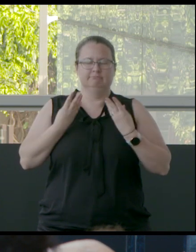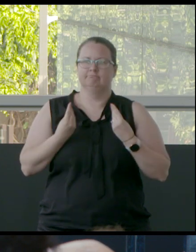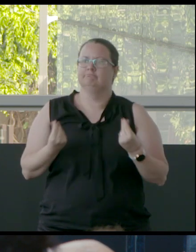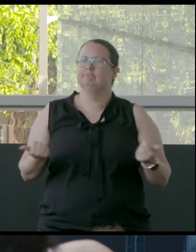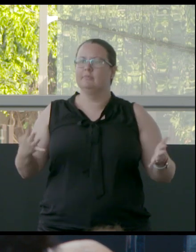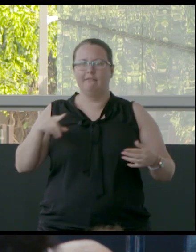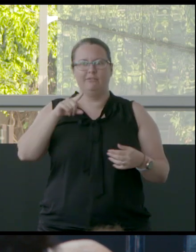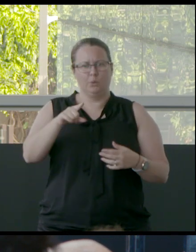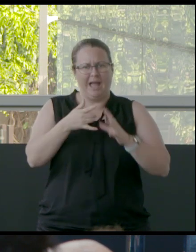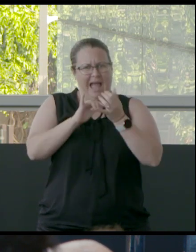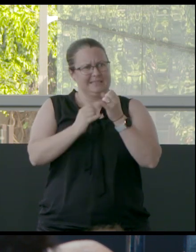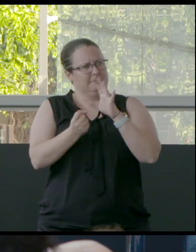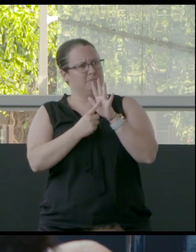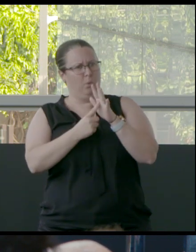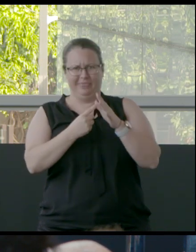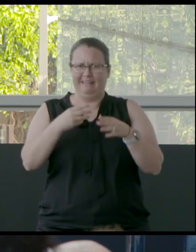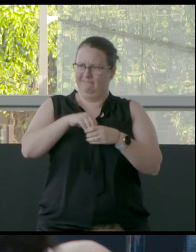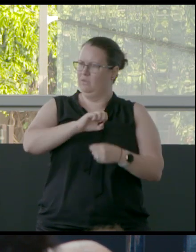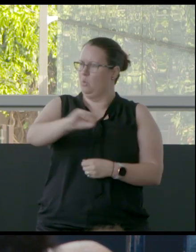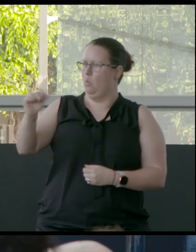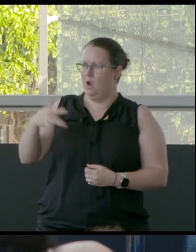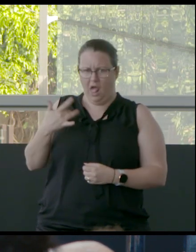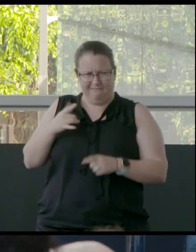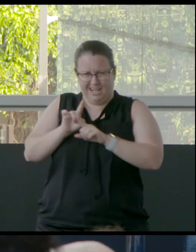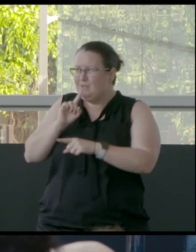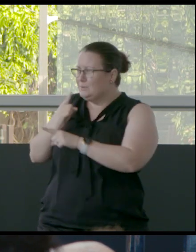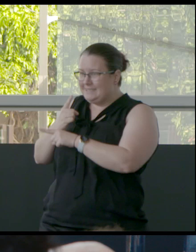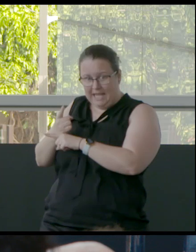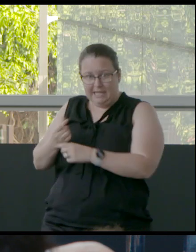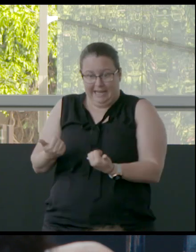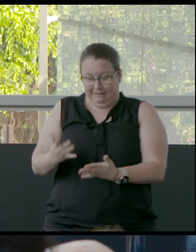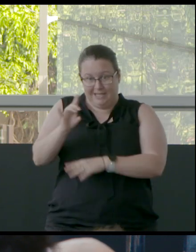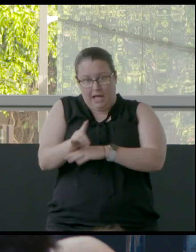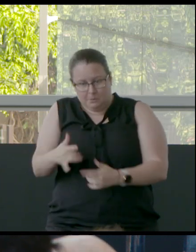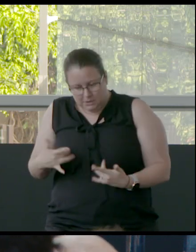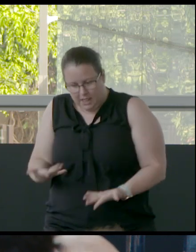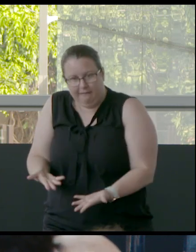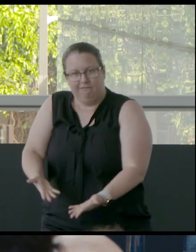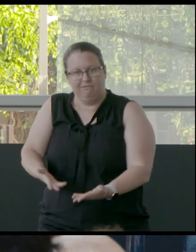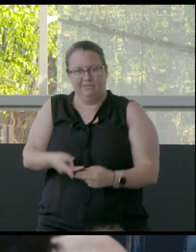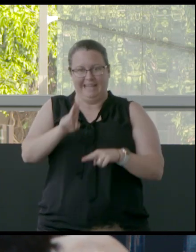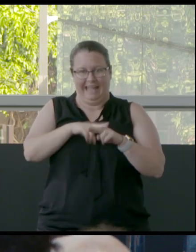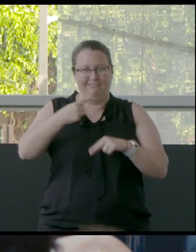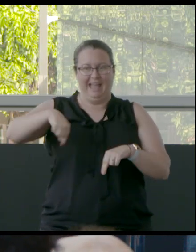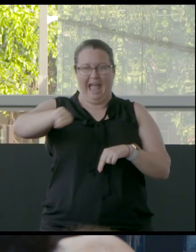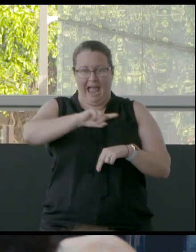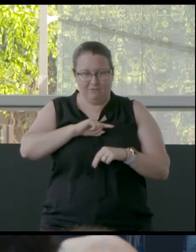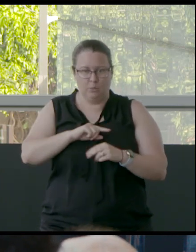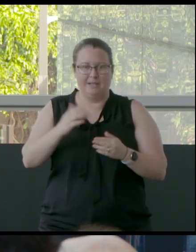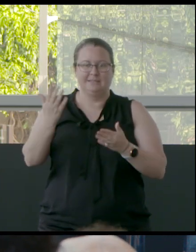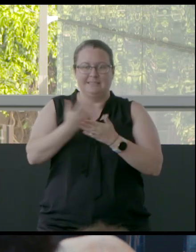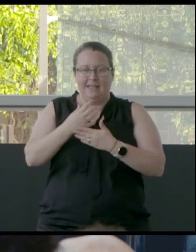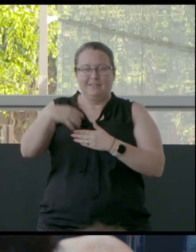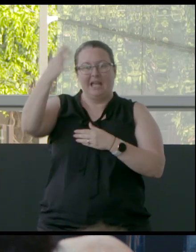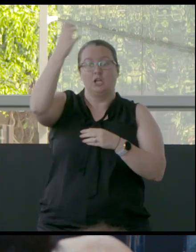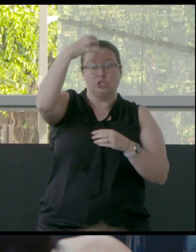you know, a really important source of life, as we were saying, if everybody takes that on and saves their shower water and puts